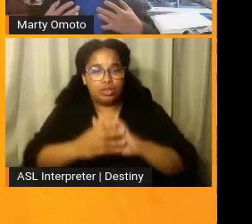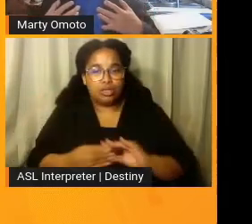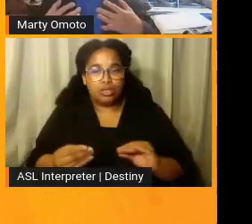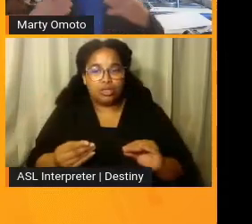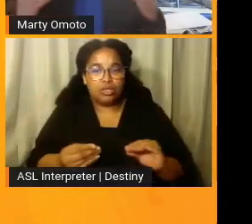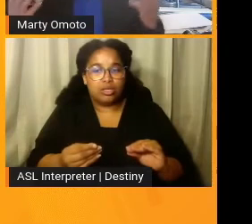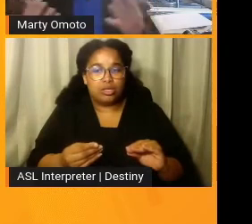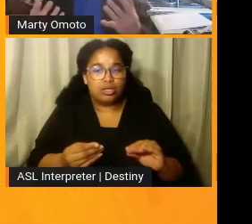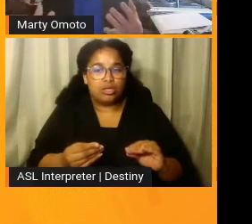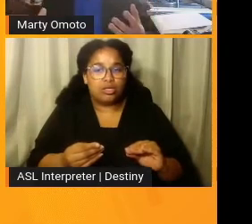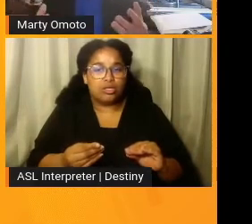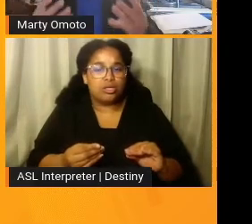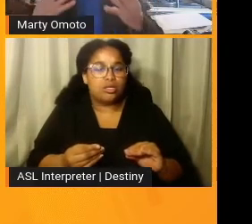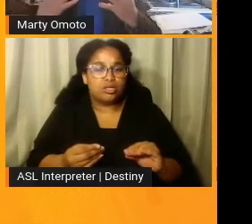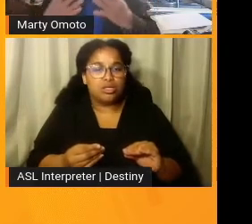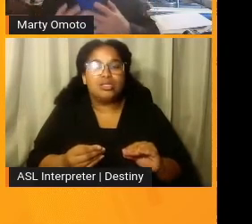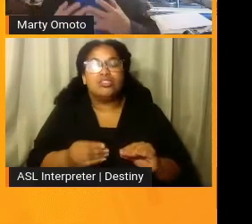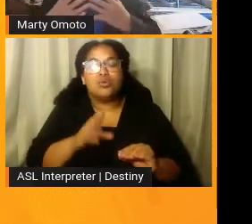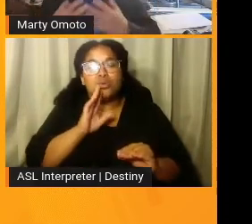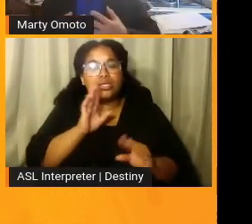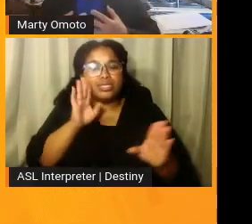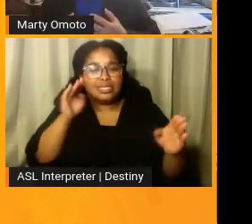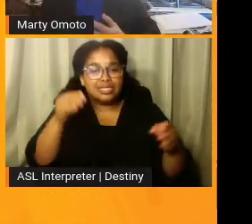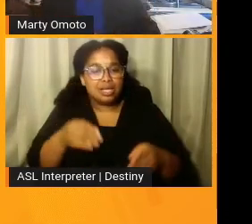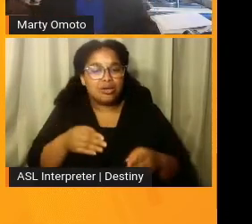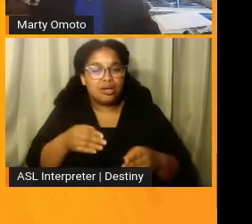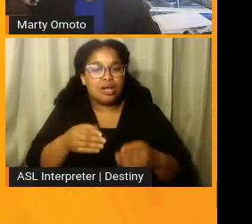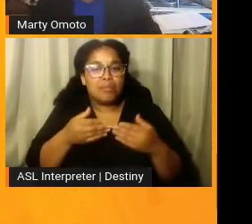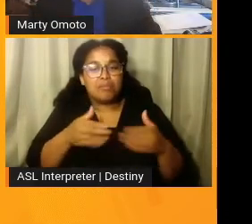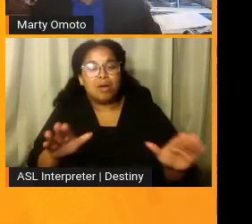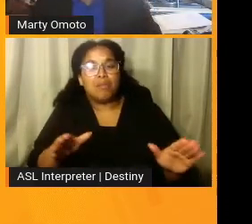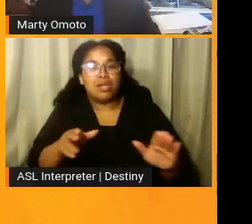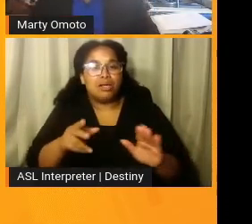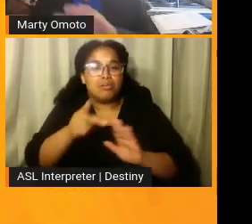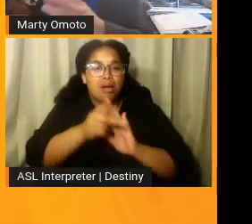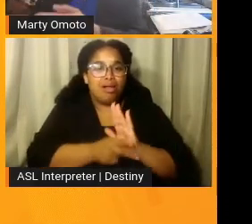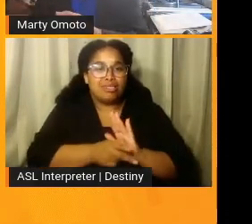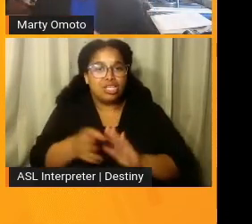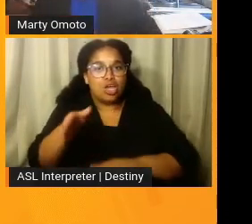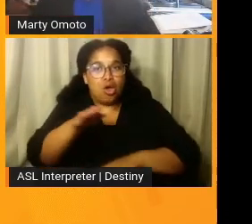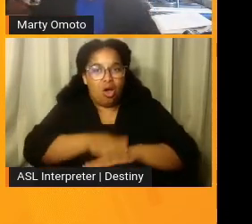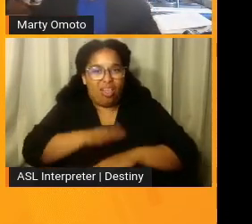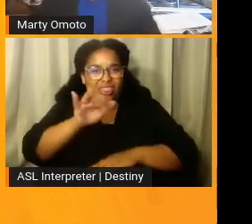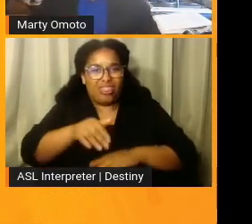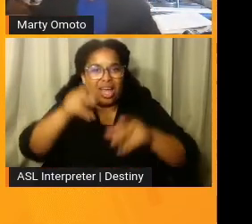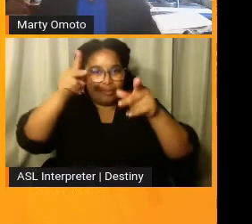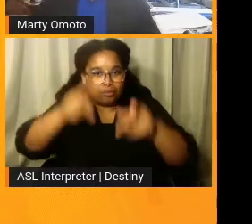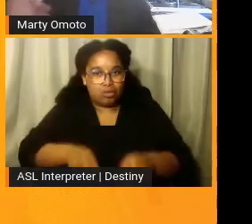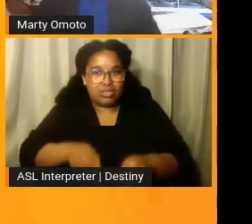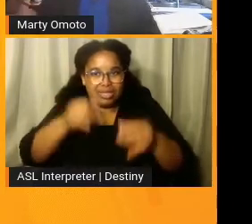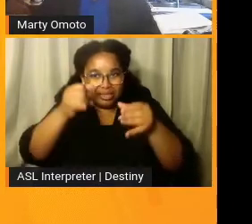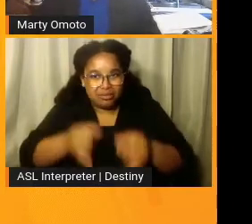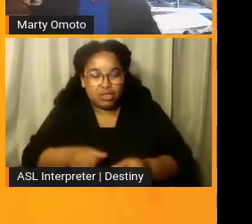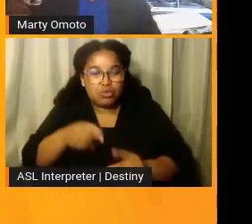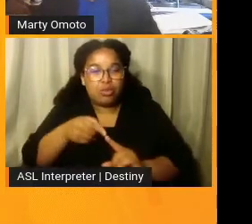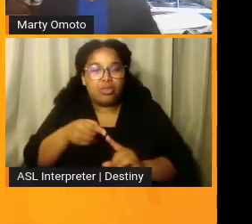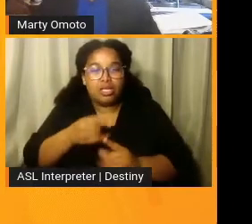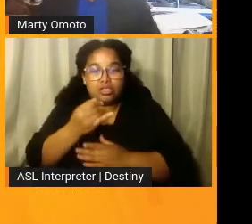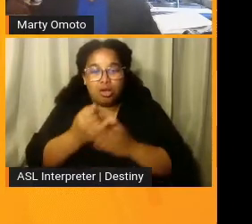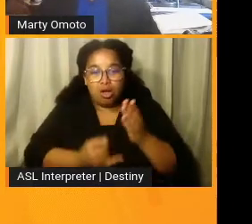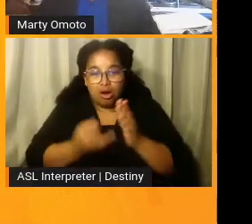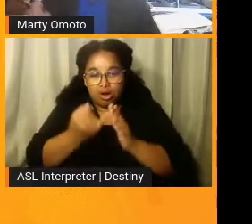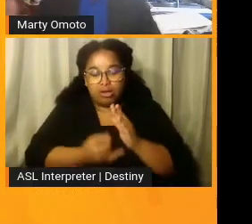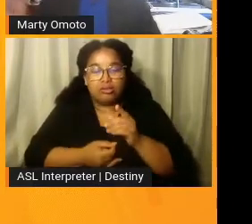public policy on the person. Uh, and this, uh, piece of art actually,